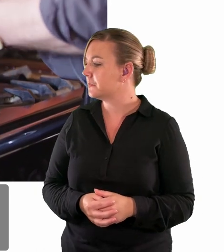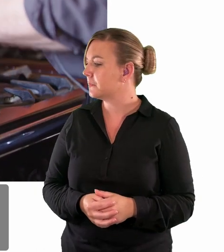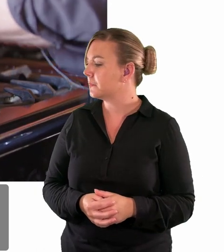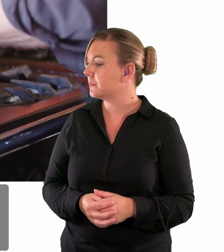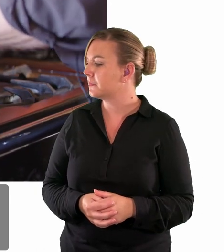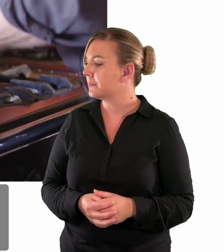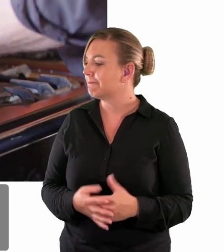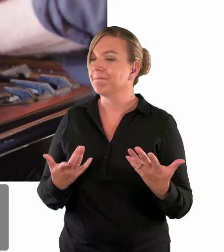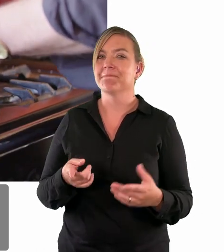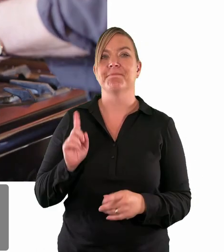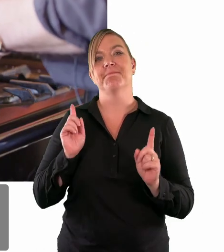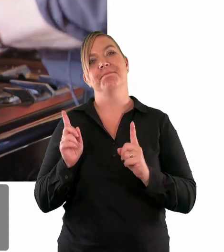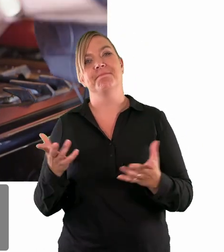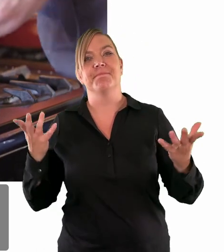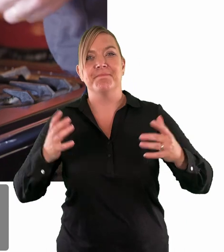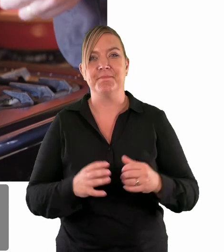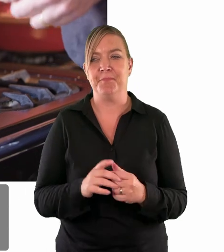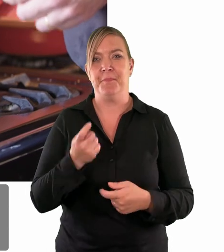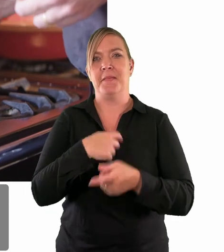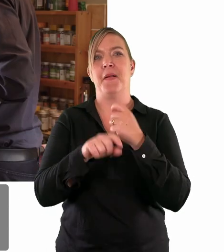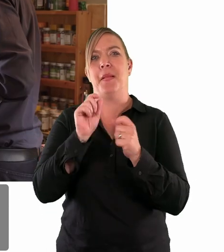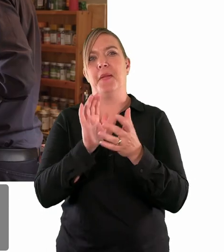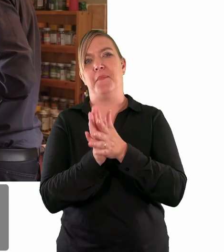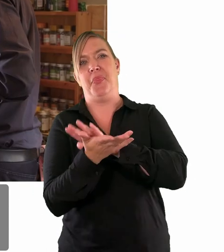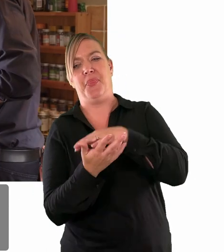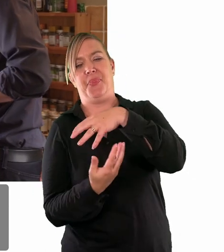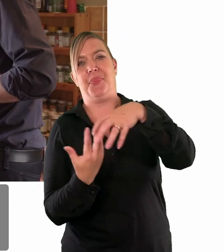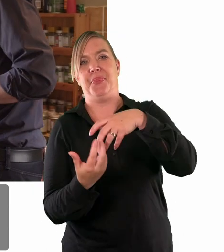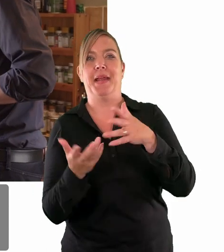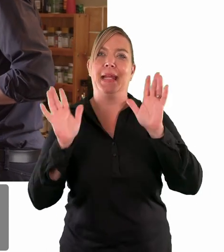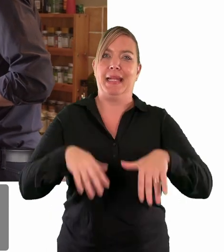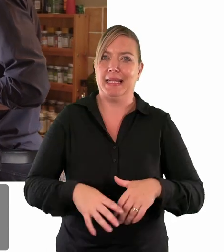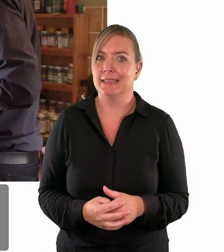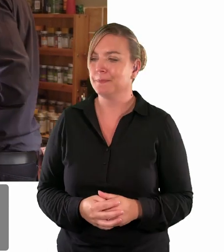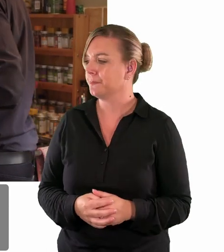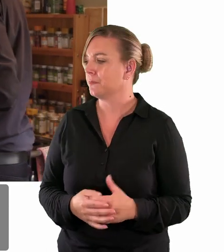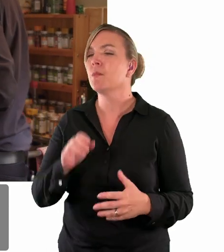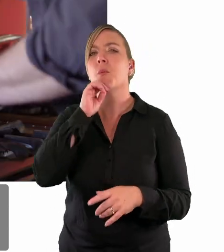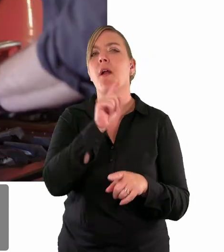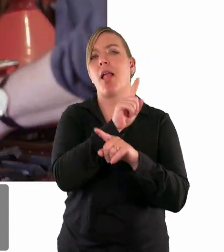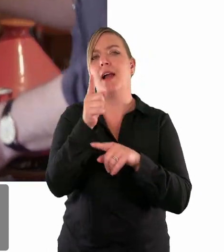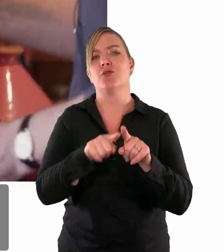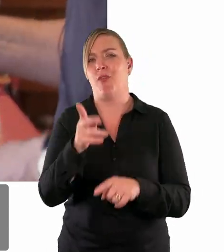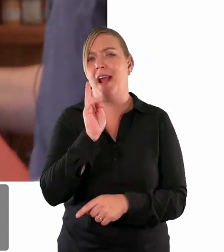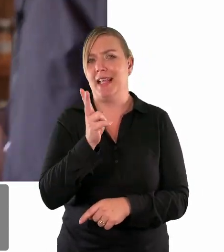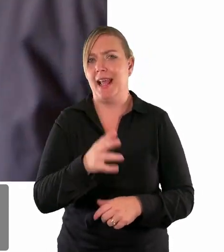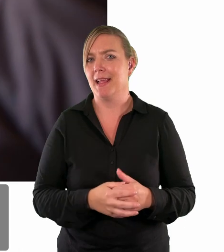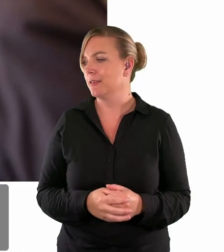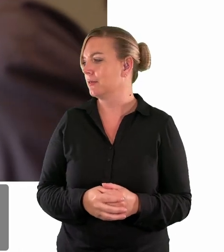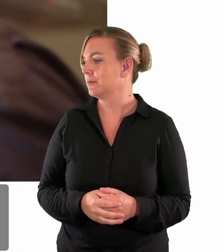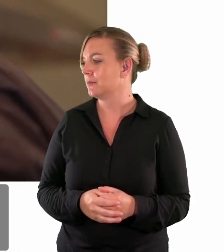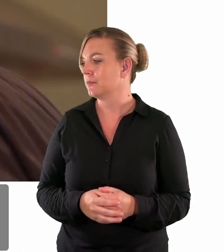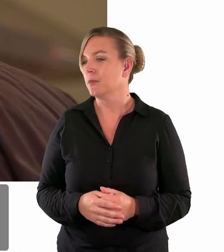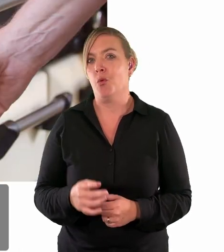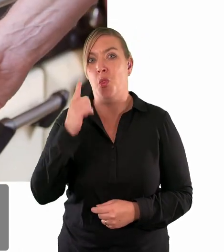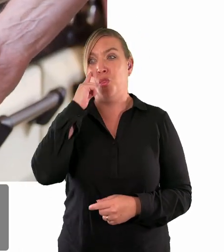well there we are it's a bit of a a bit a slightly mangled pancake there we're going to try it again in a minute though we're making better progress than